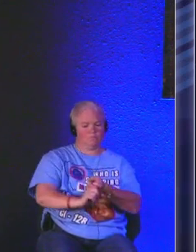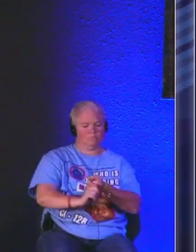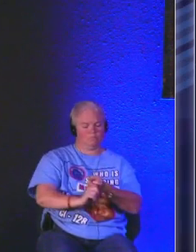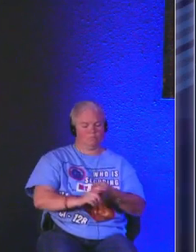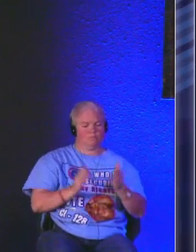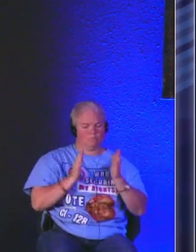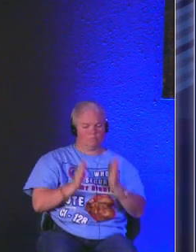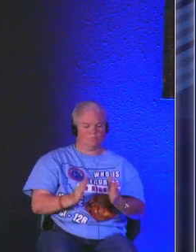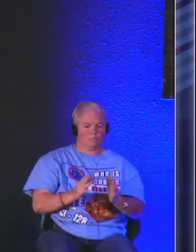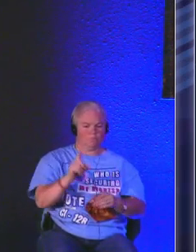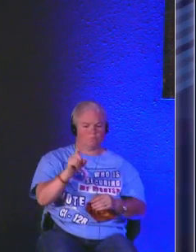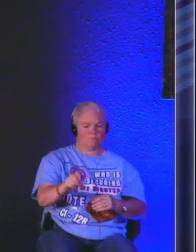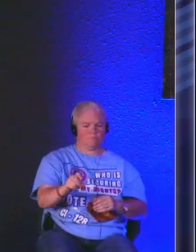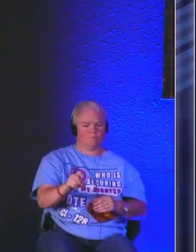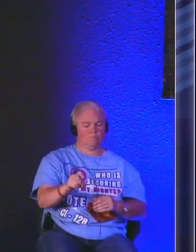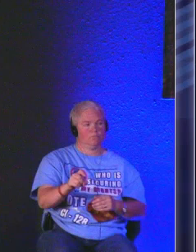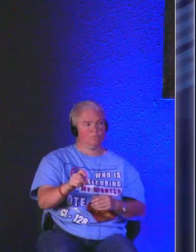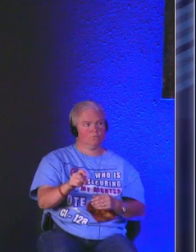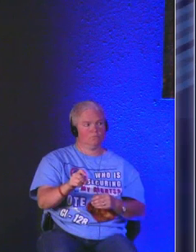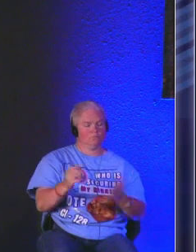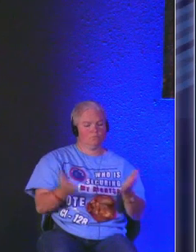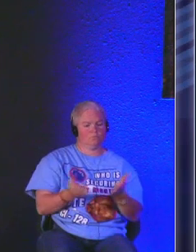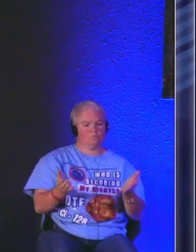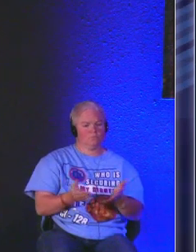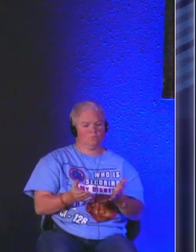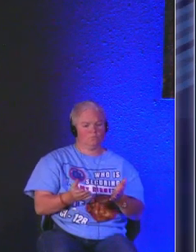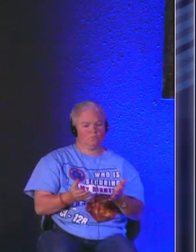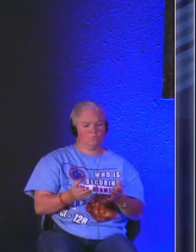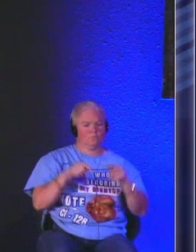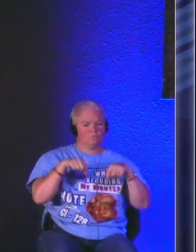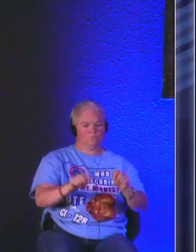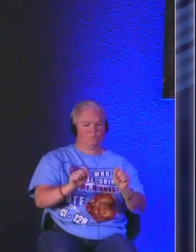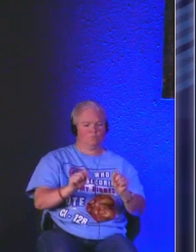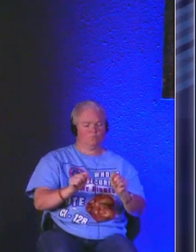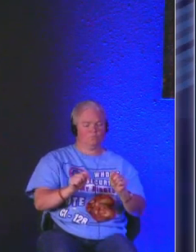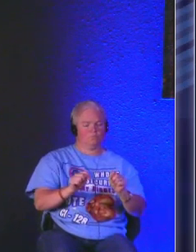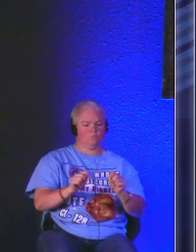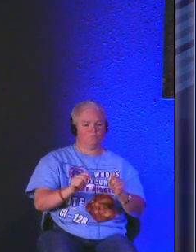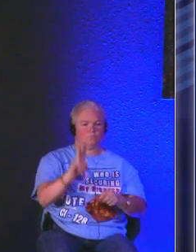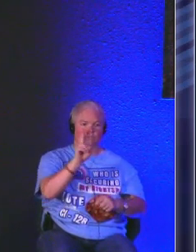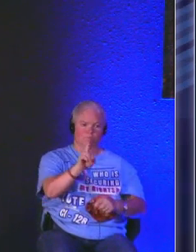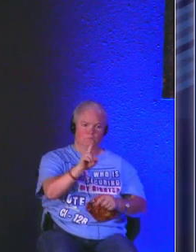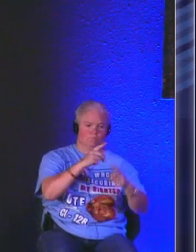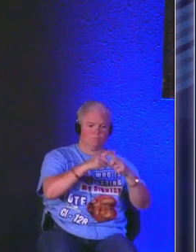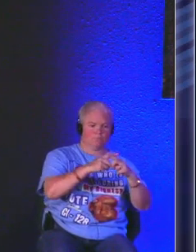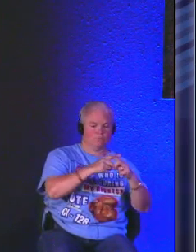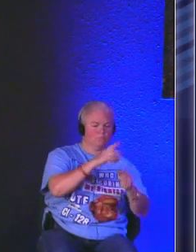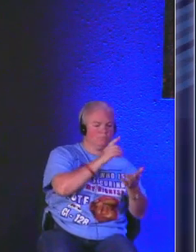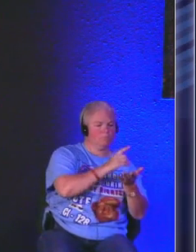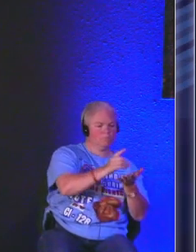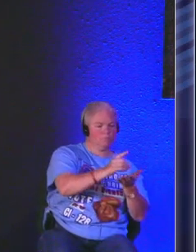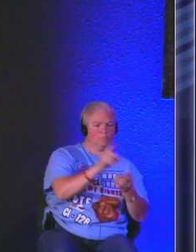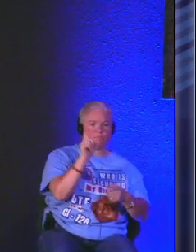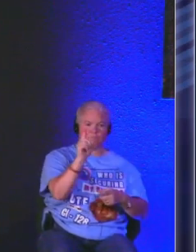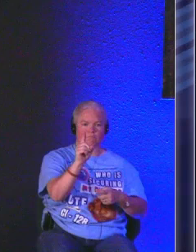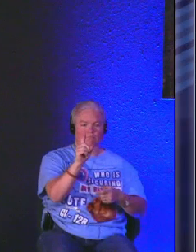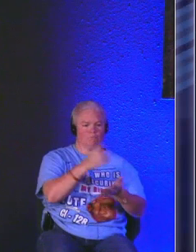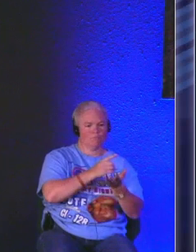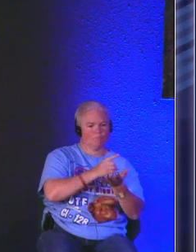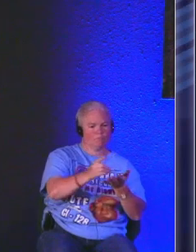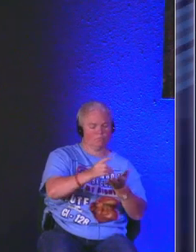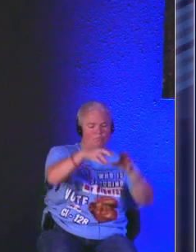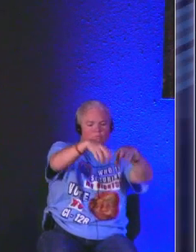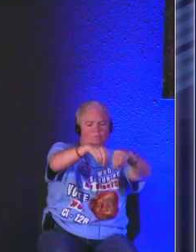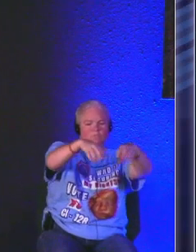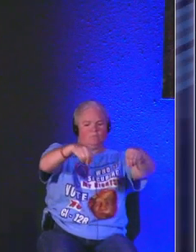it could be a person in need it could just be whatever try to shoot that we do that twice a week and then once a week we